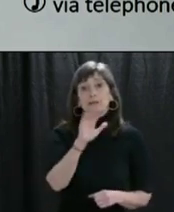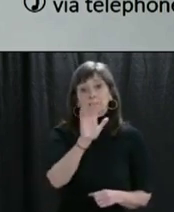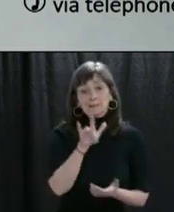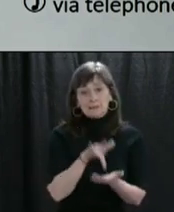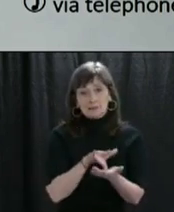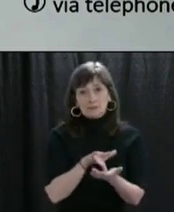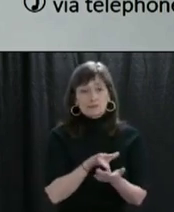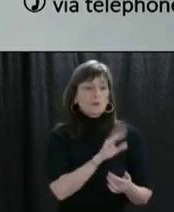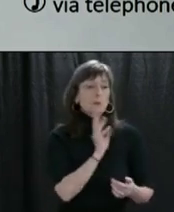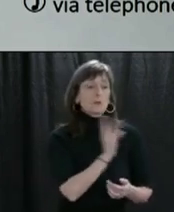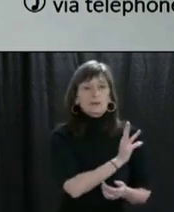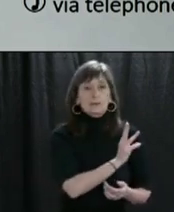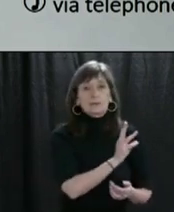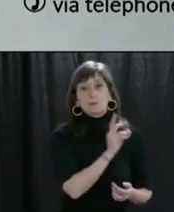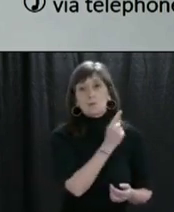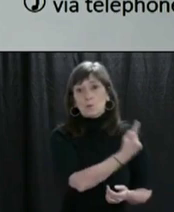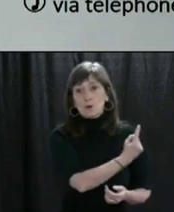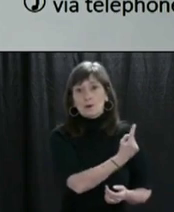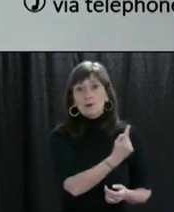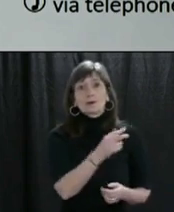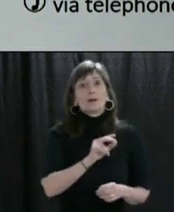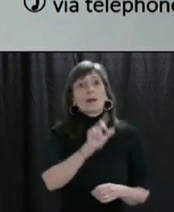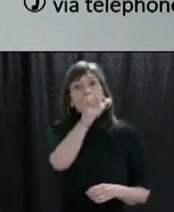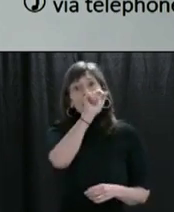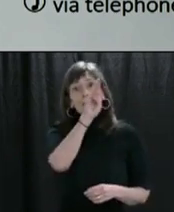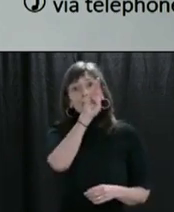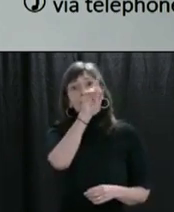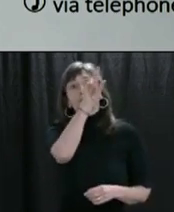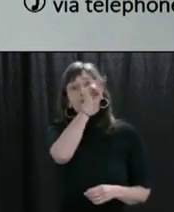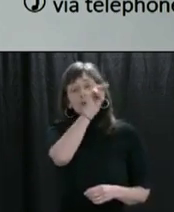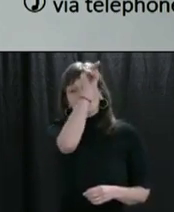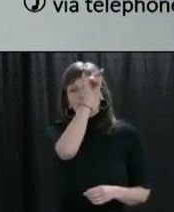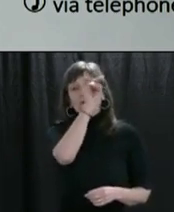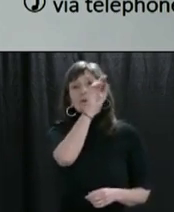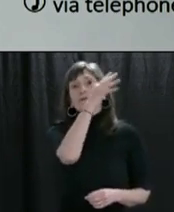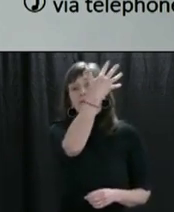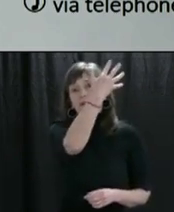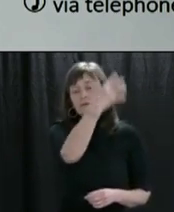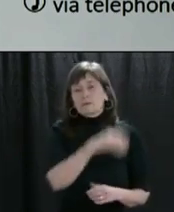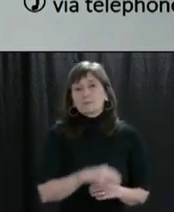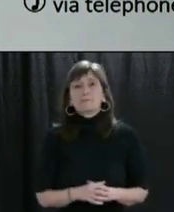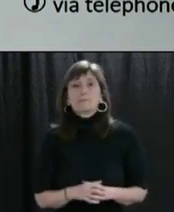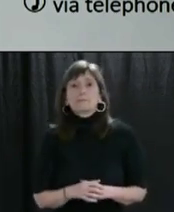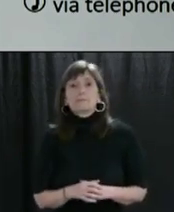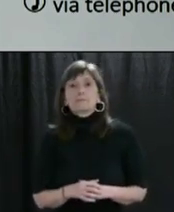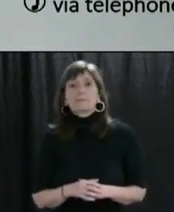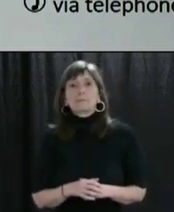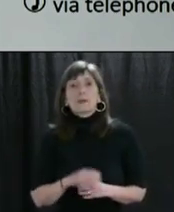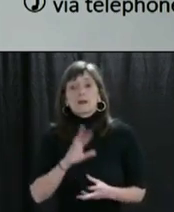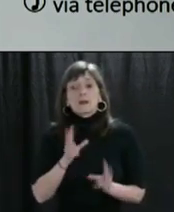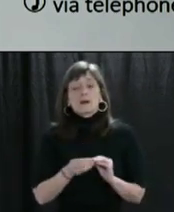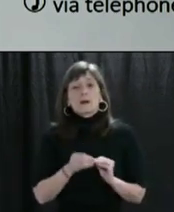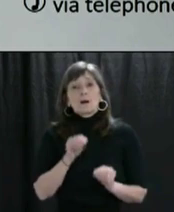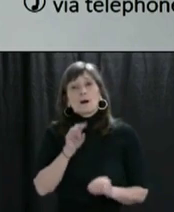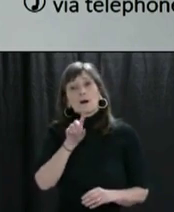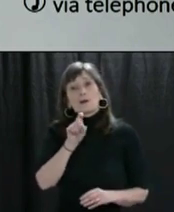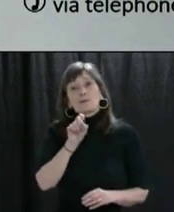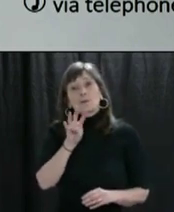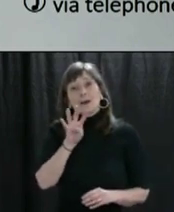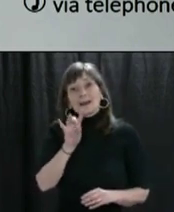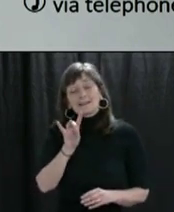Health, one in Western Health, and five in Labrador-Grenville Health. Of our 148 cases,